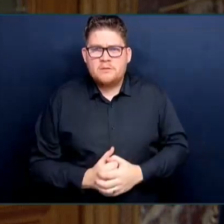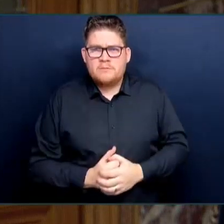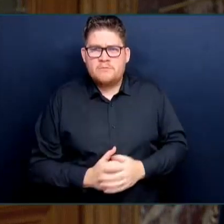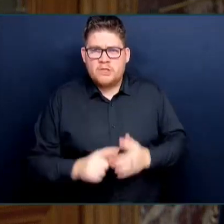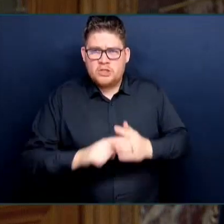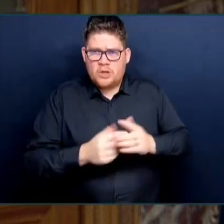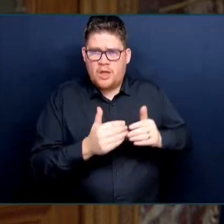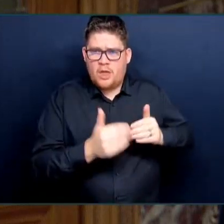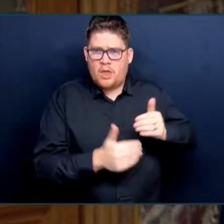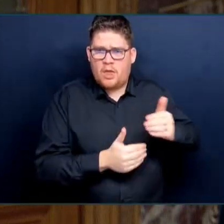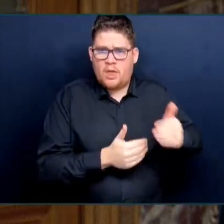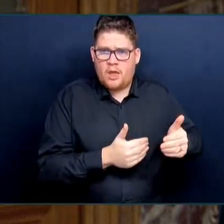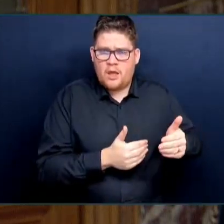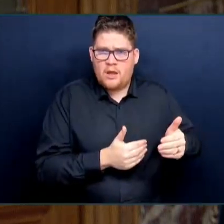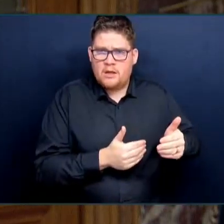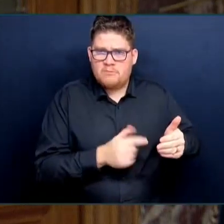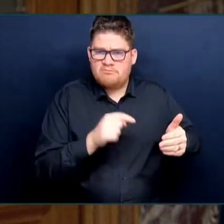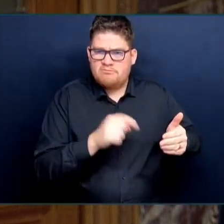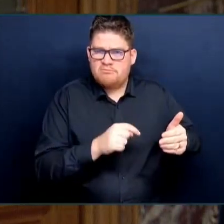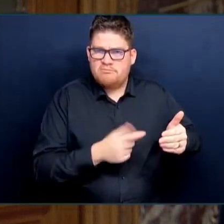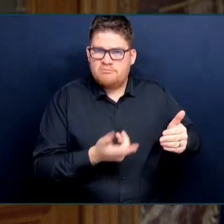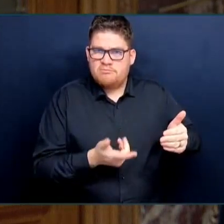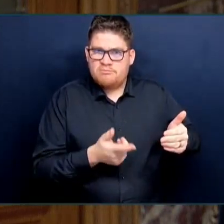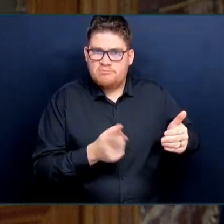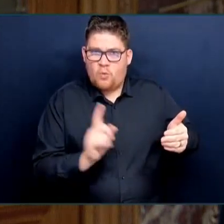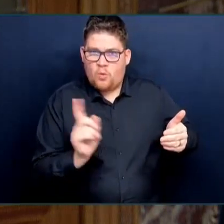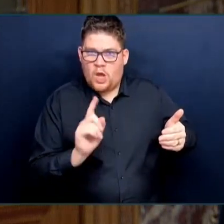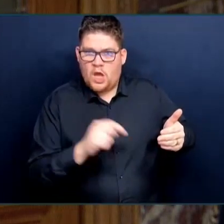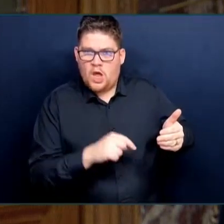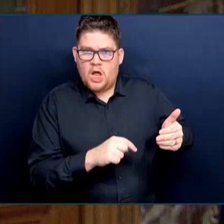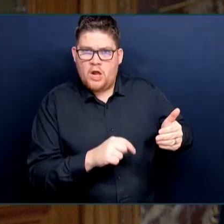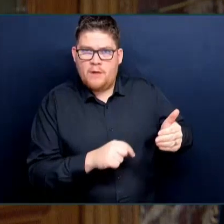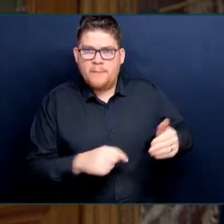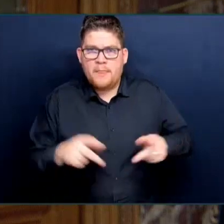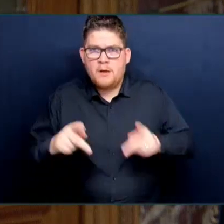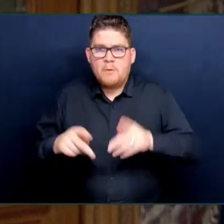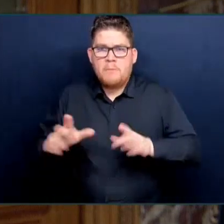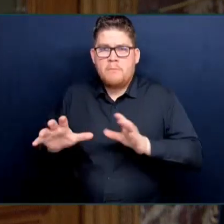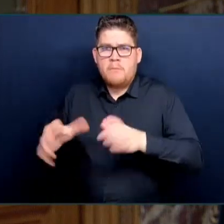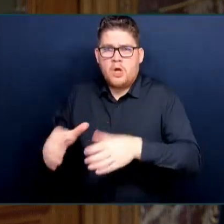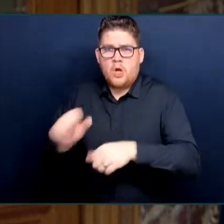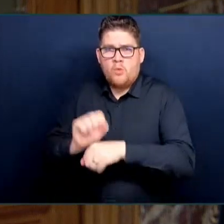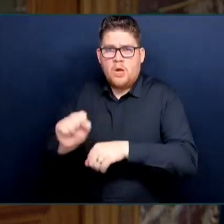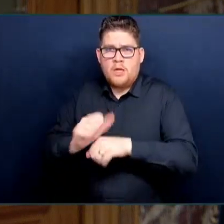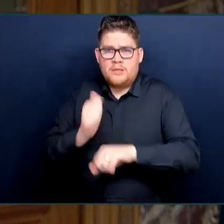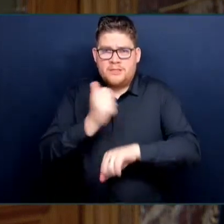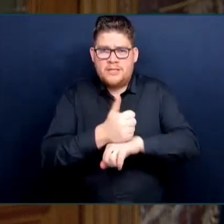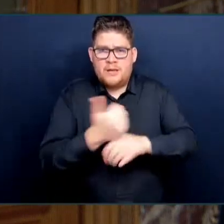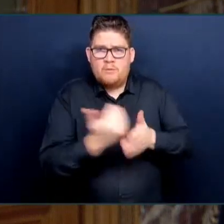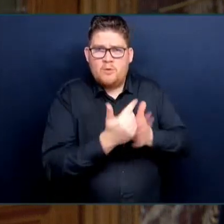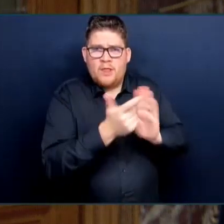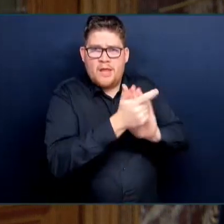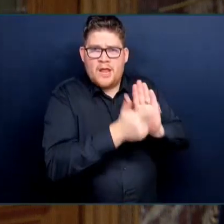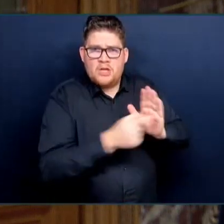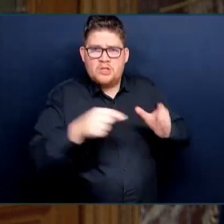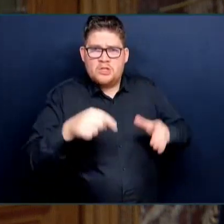that legislation were told to stop working. And I am very curious to know who told